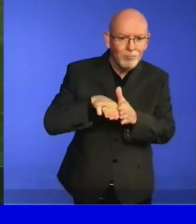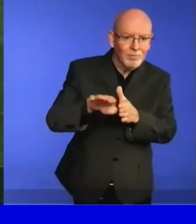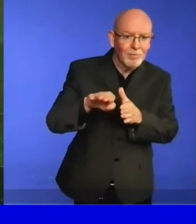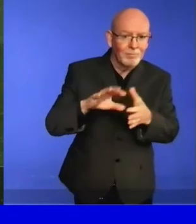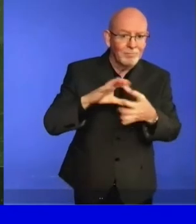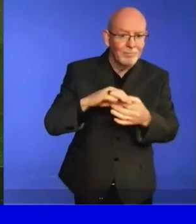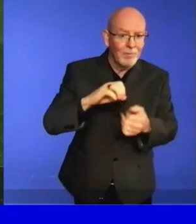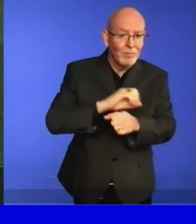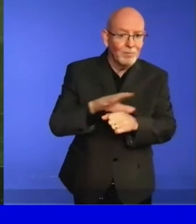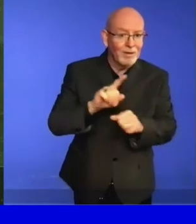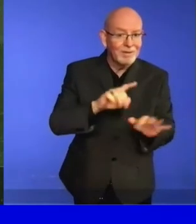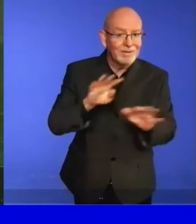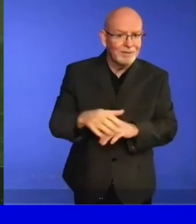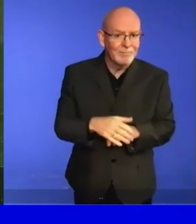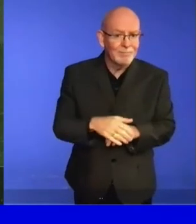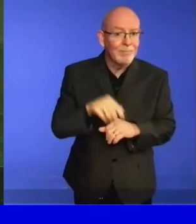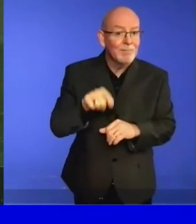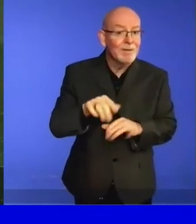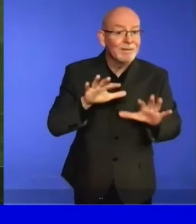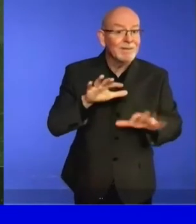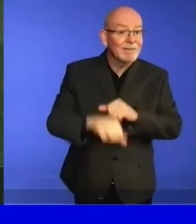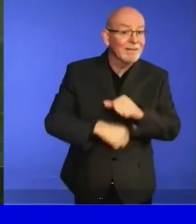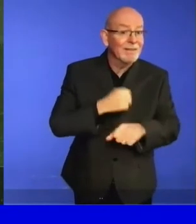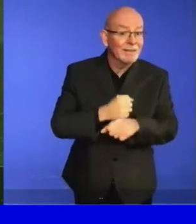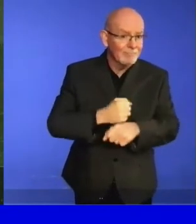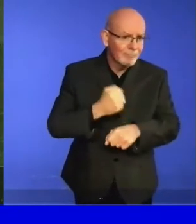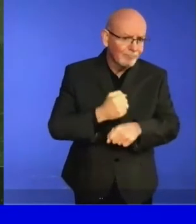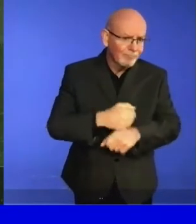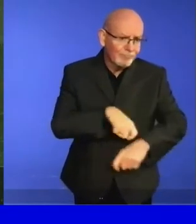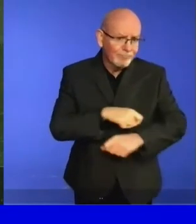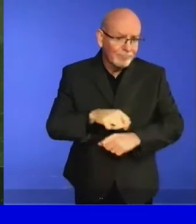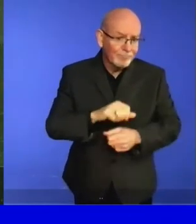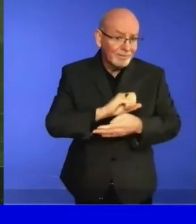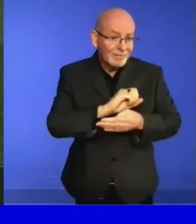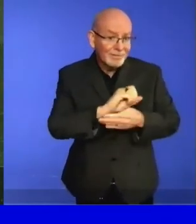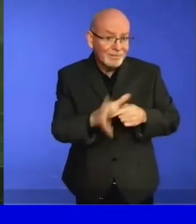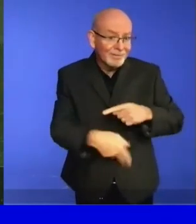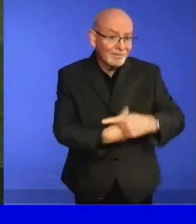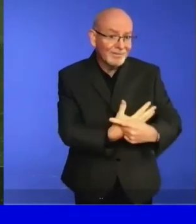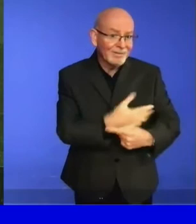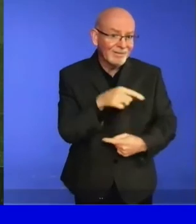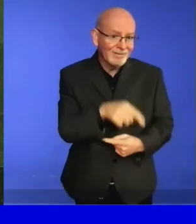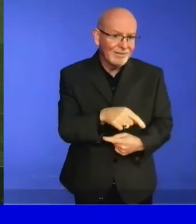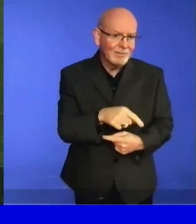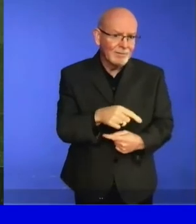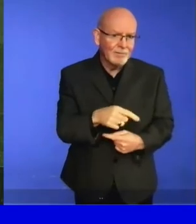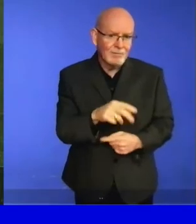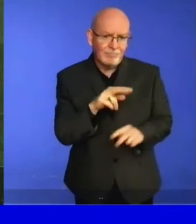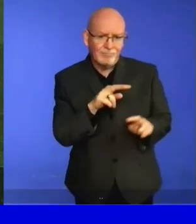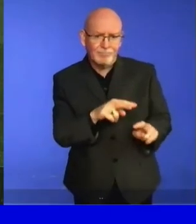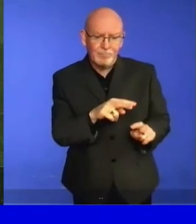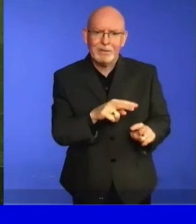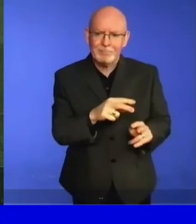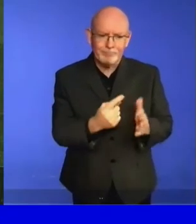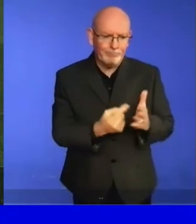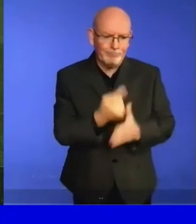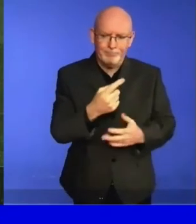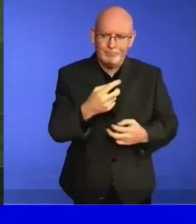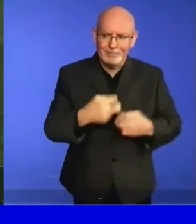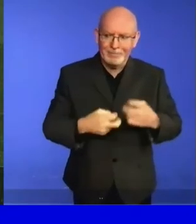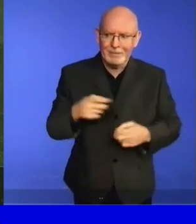resources into the recovery effort, let this be guided by the principles exposed in those goals.